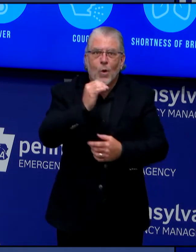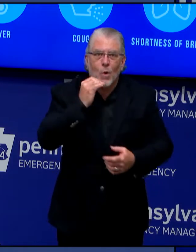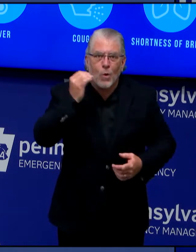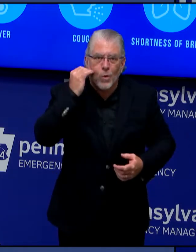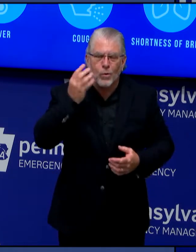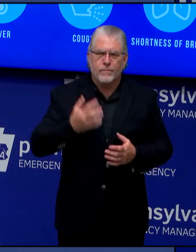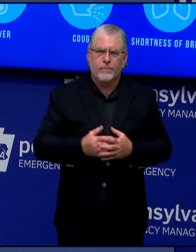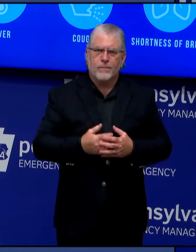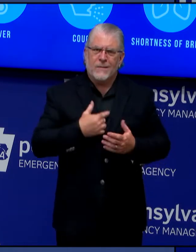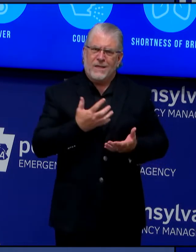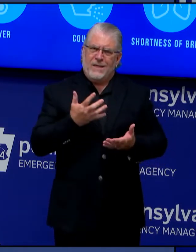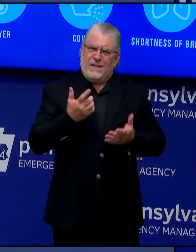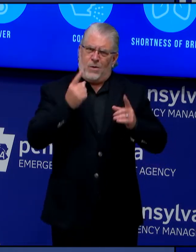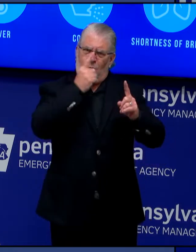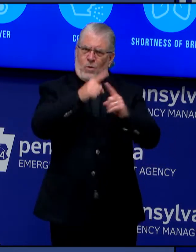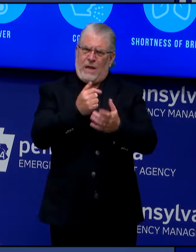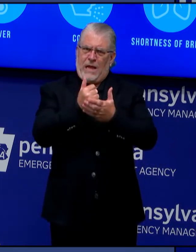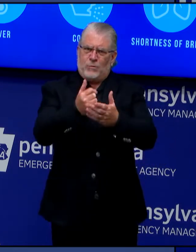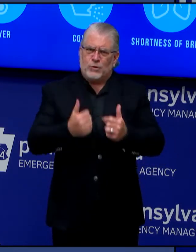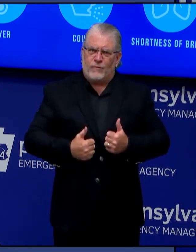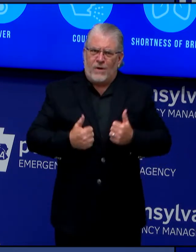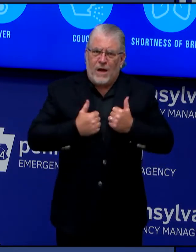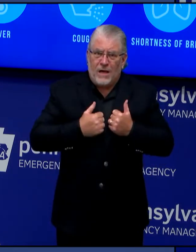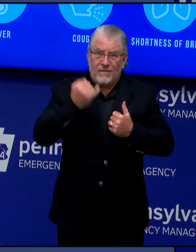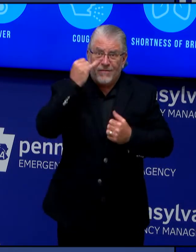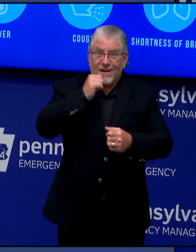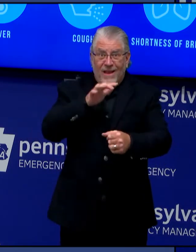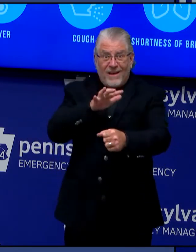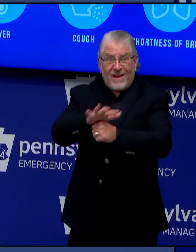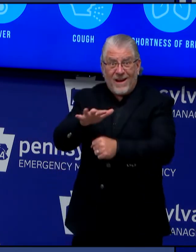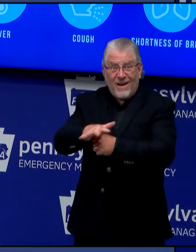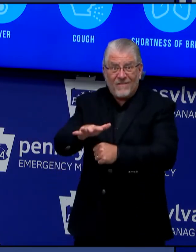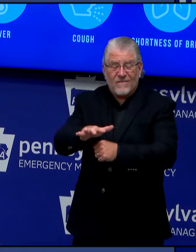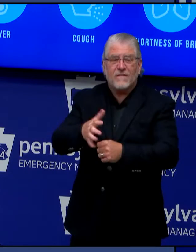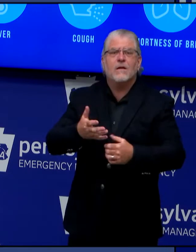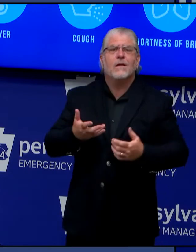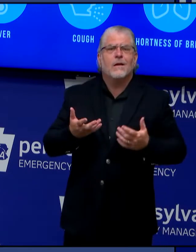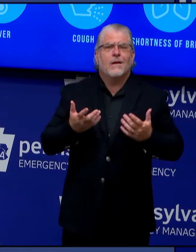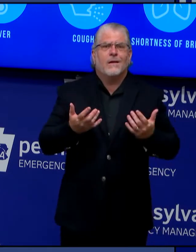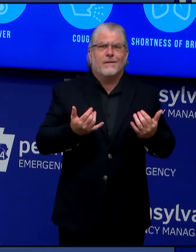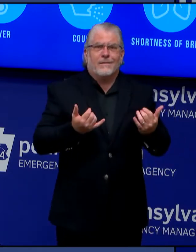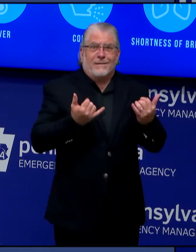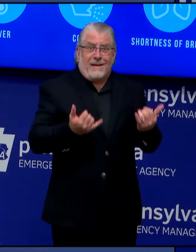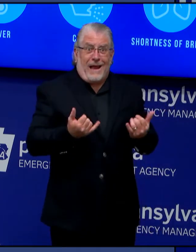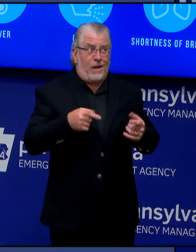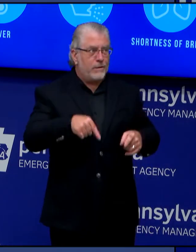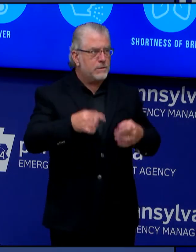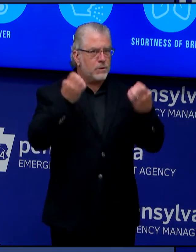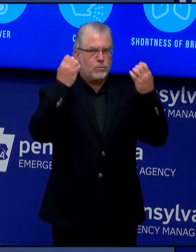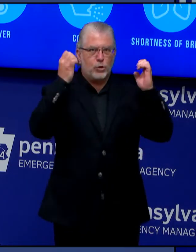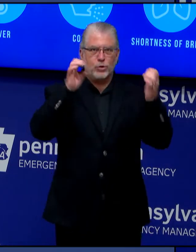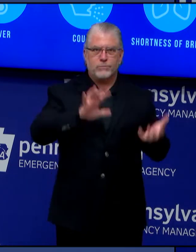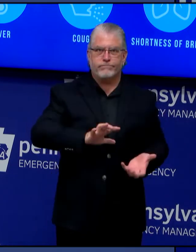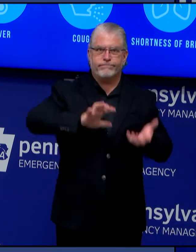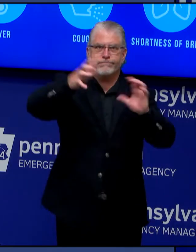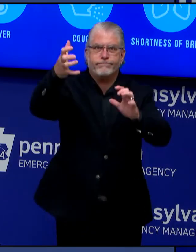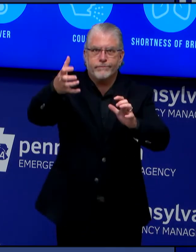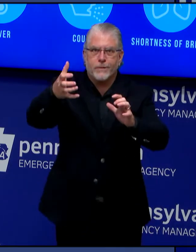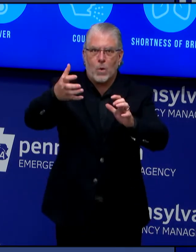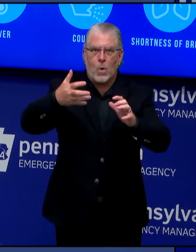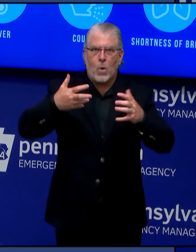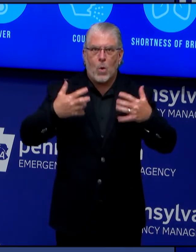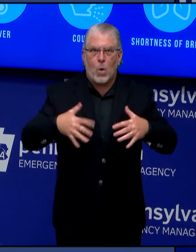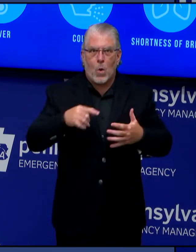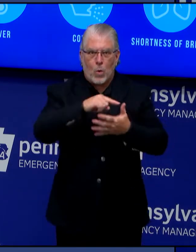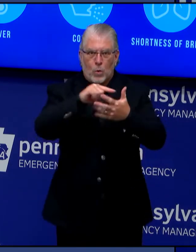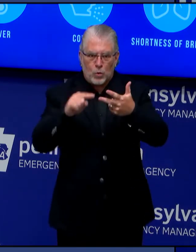but they can make it possible to survive a storm and see better days. If ever there was a moment for us all